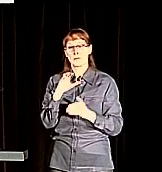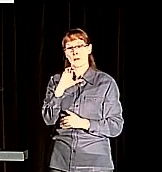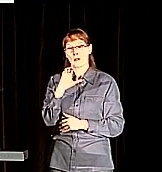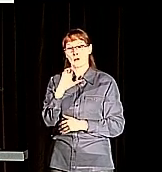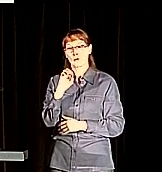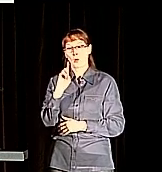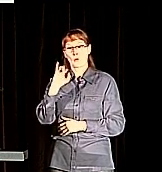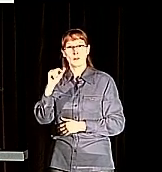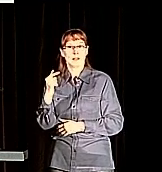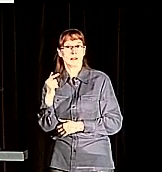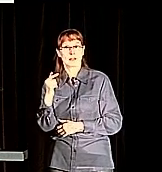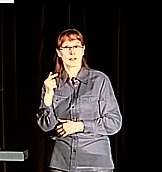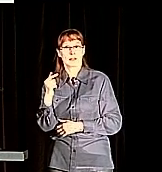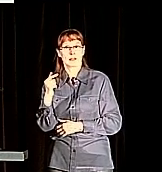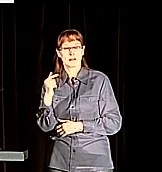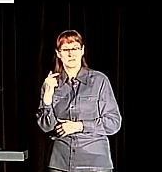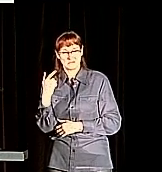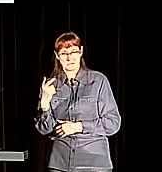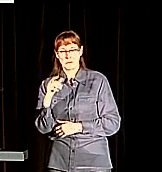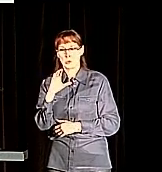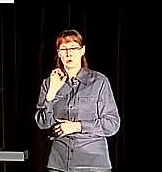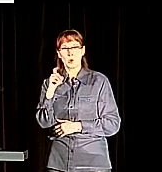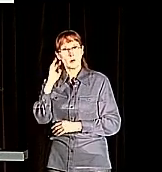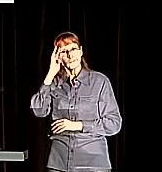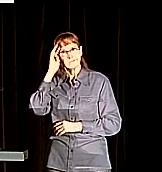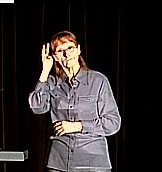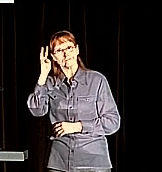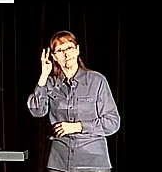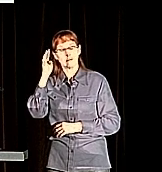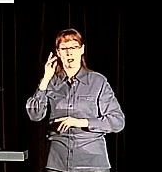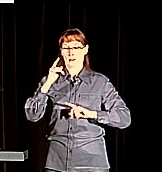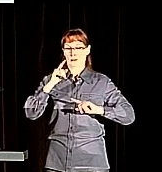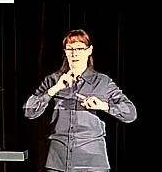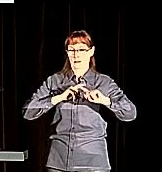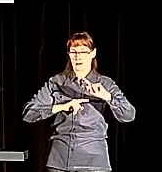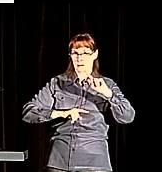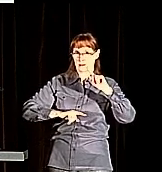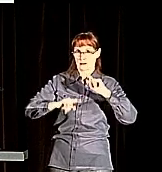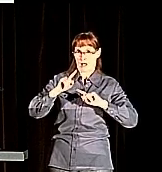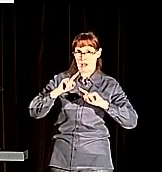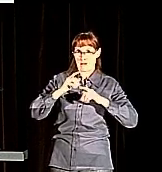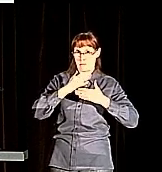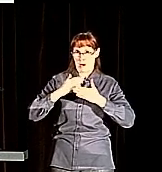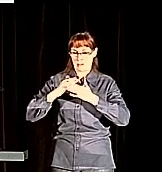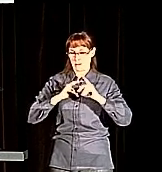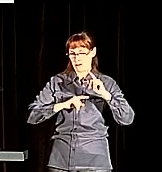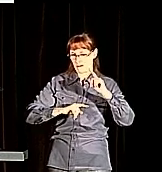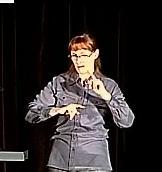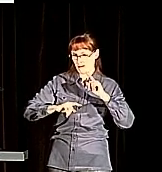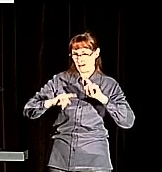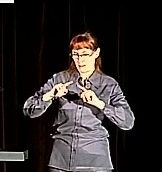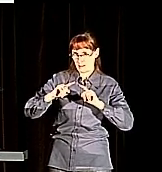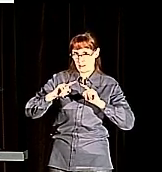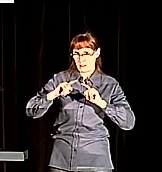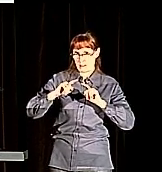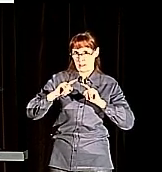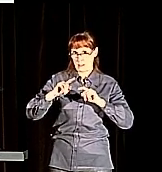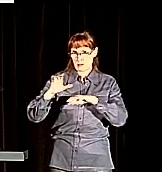ASL sign to specific identifiers, so the computer actually understands which sign is where in the database.